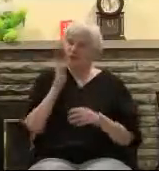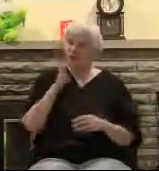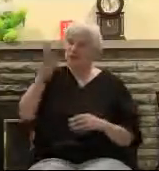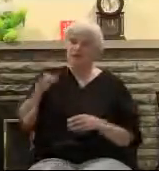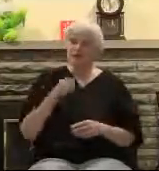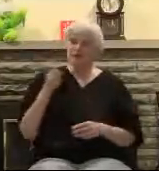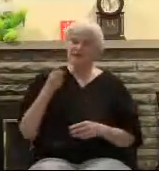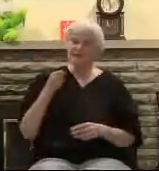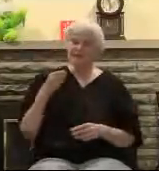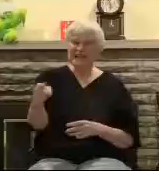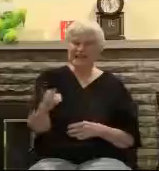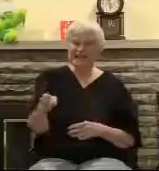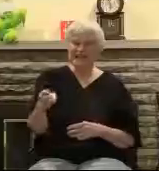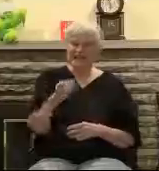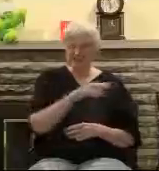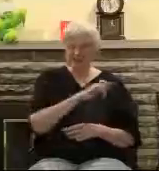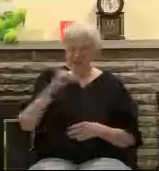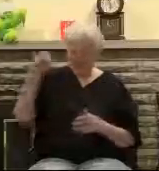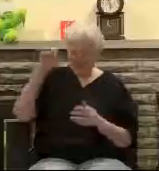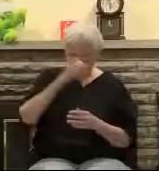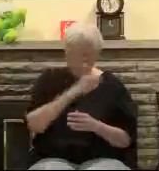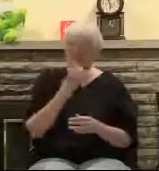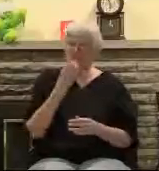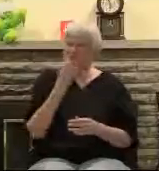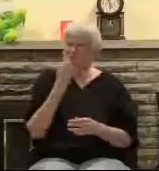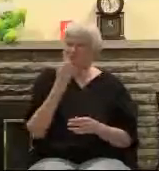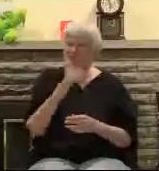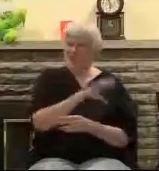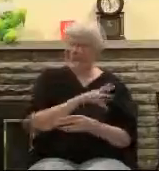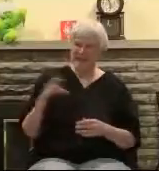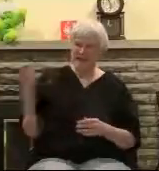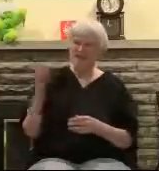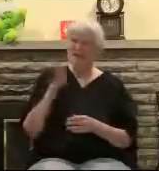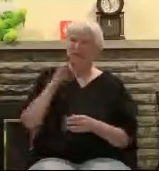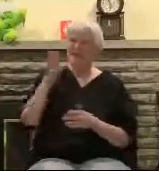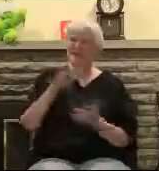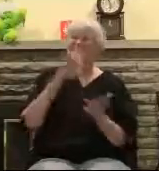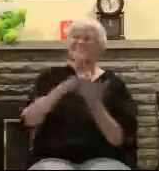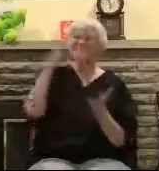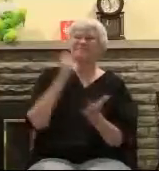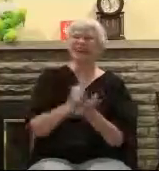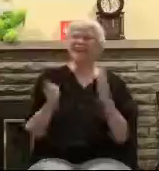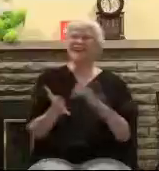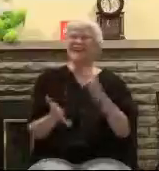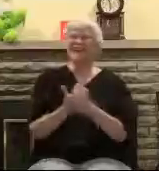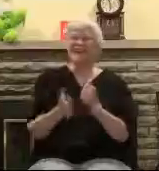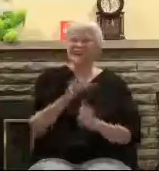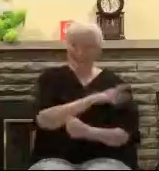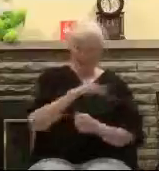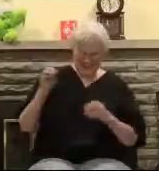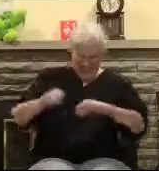people, the Jews, and Jesus was. That he would be crucified. The psalmist even talked about how they would